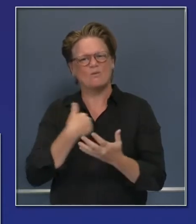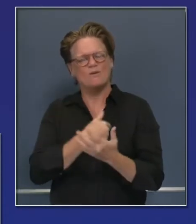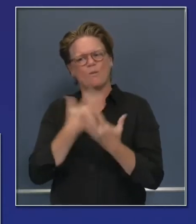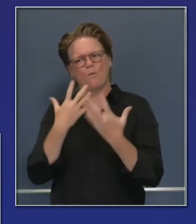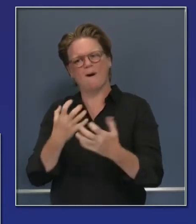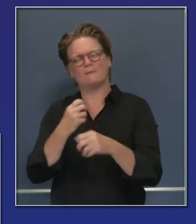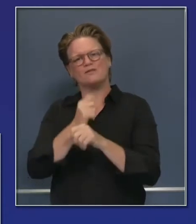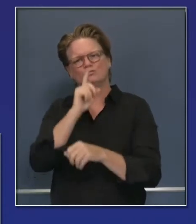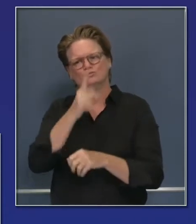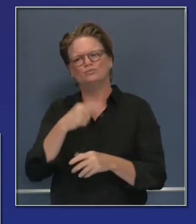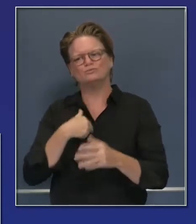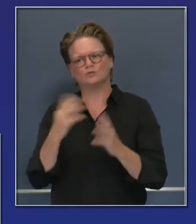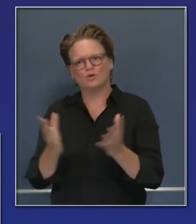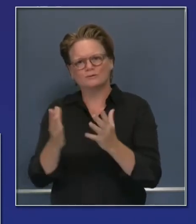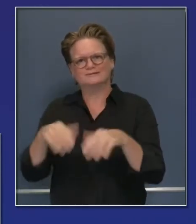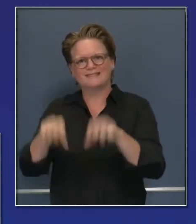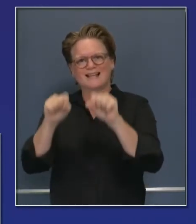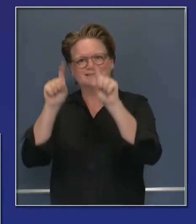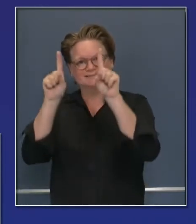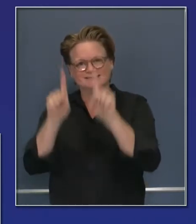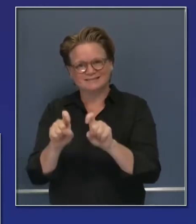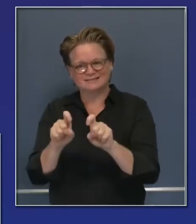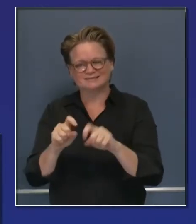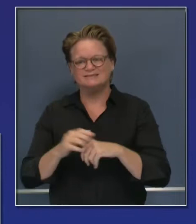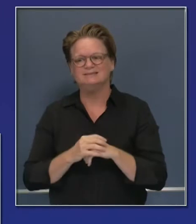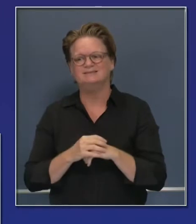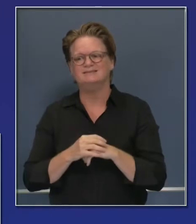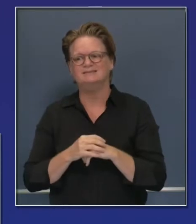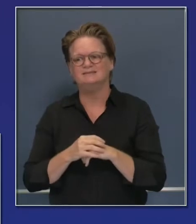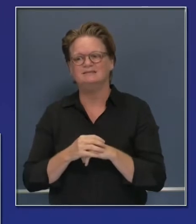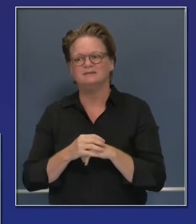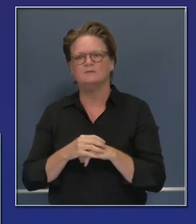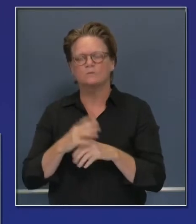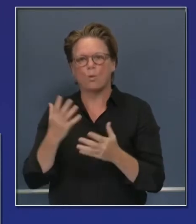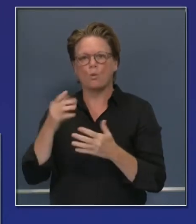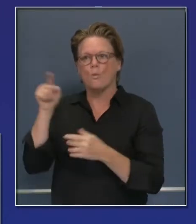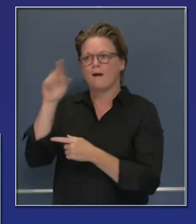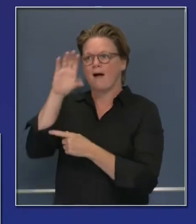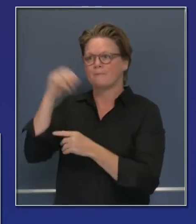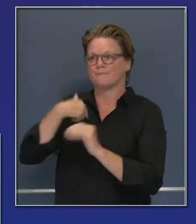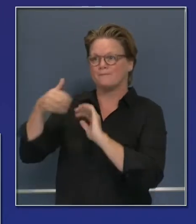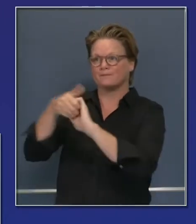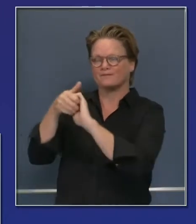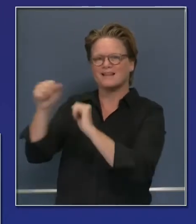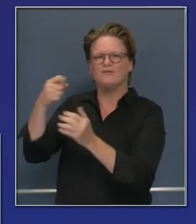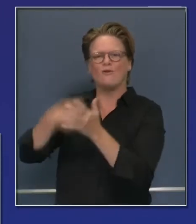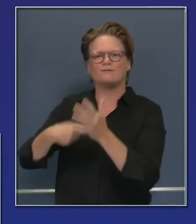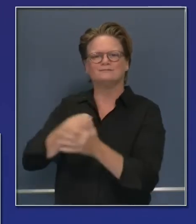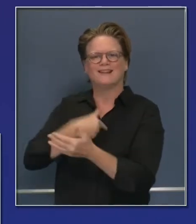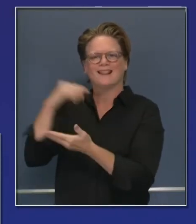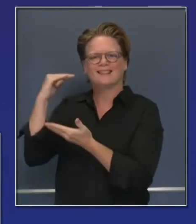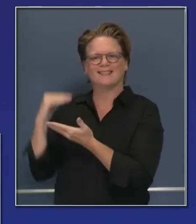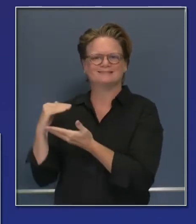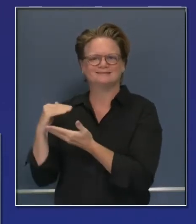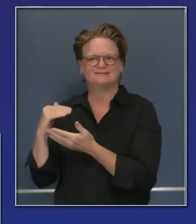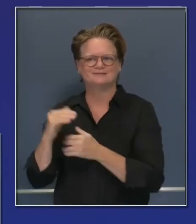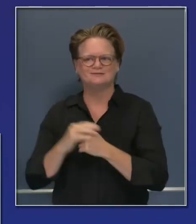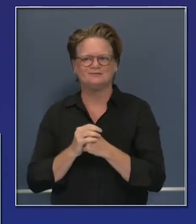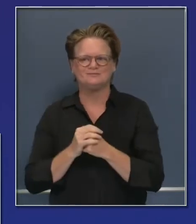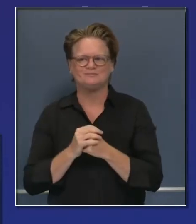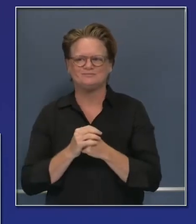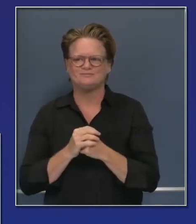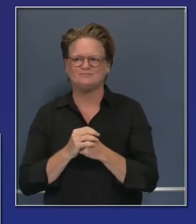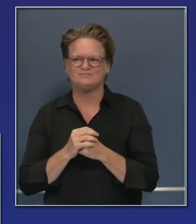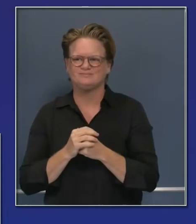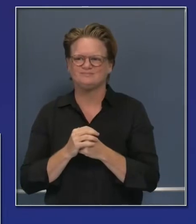contract protections, and we went to great lengths to put these protections into this contract, which, by the way, we will